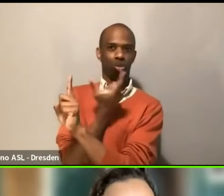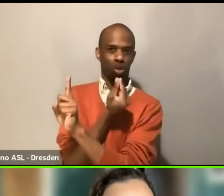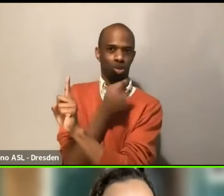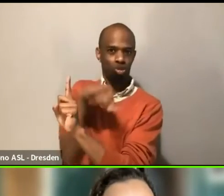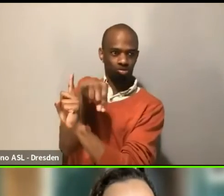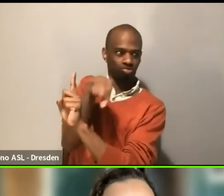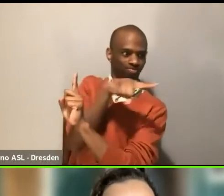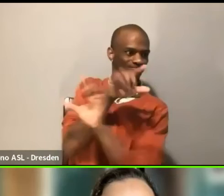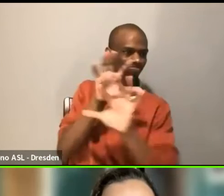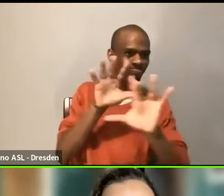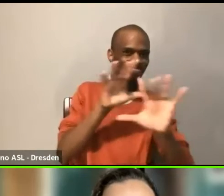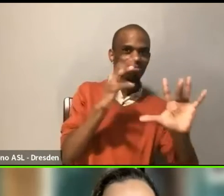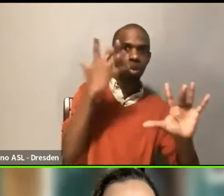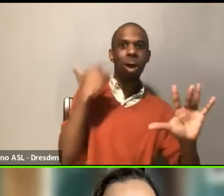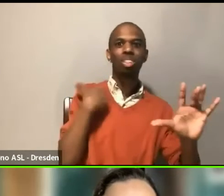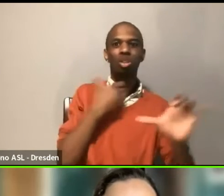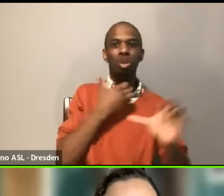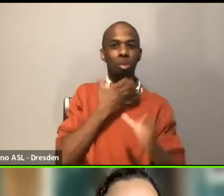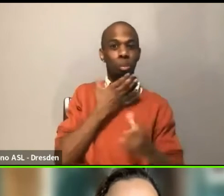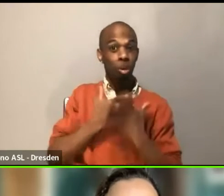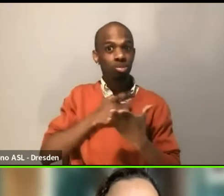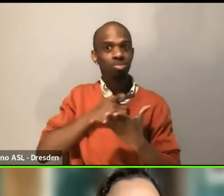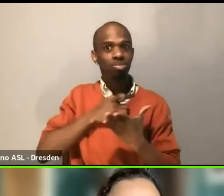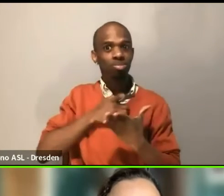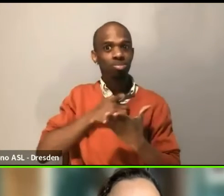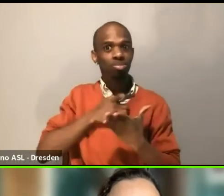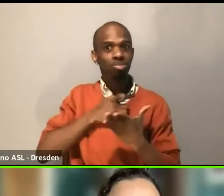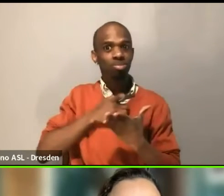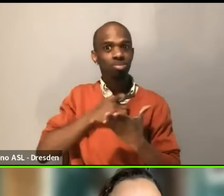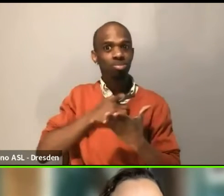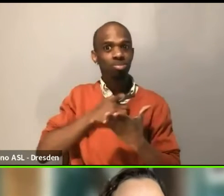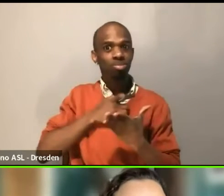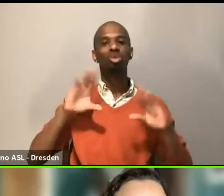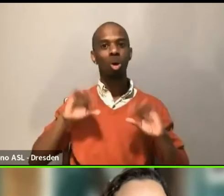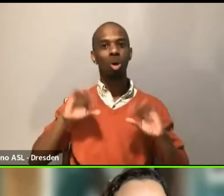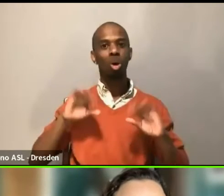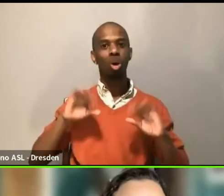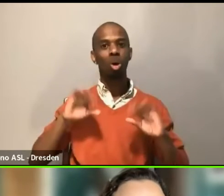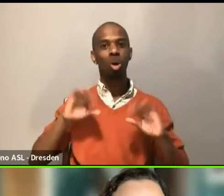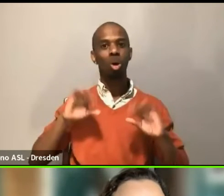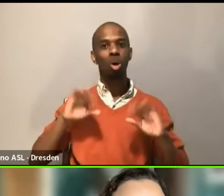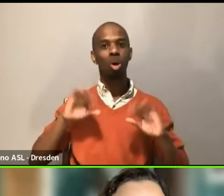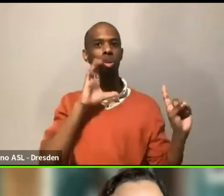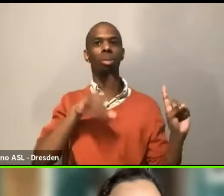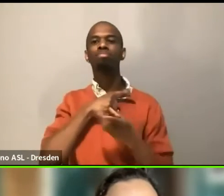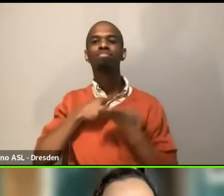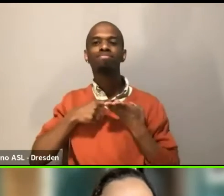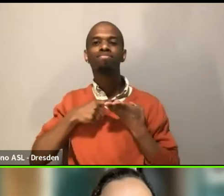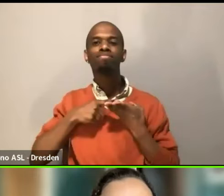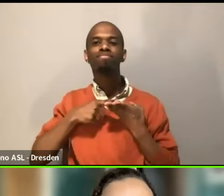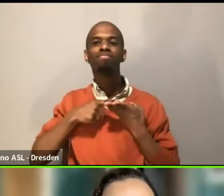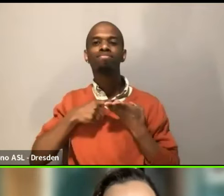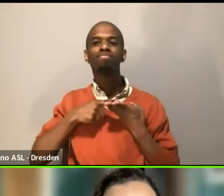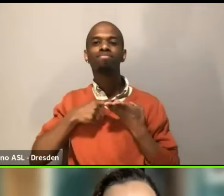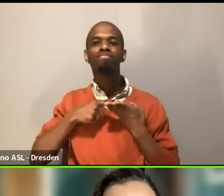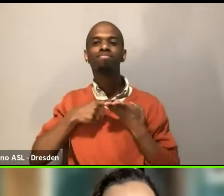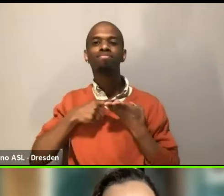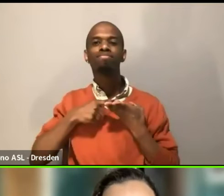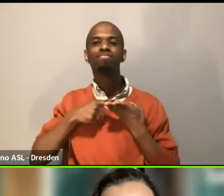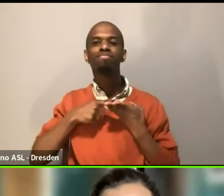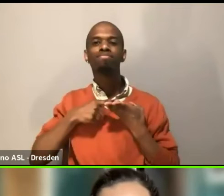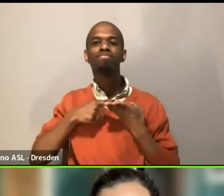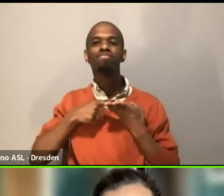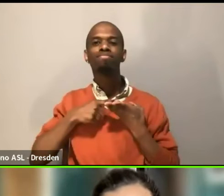And, and so she's going to talk actually about the fundraising we did for the project, and then the fundraising we're doing now